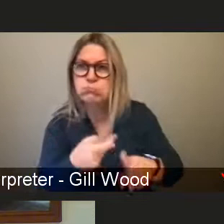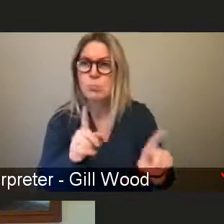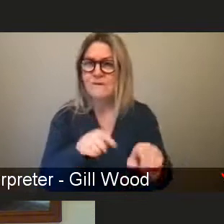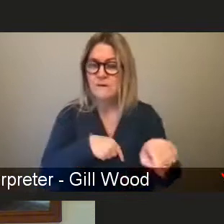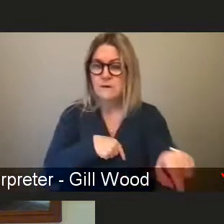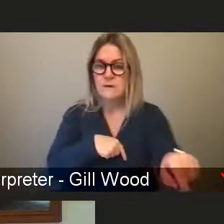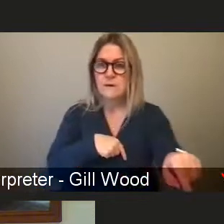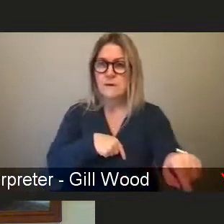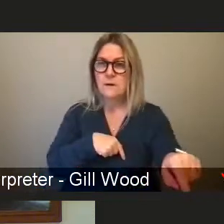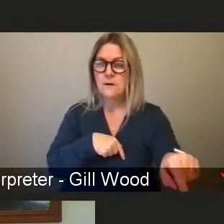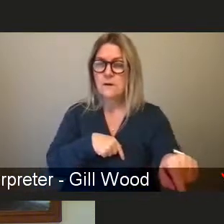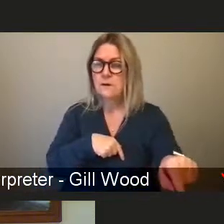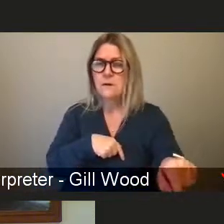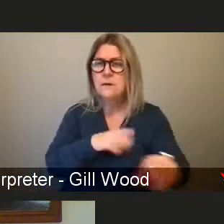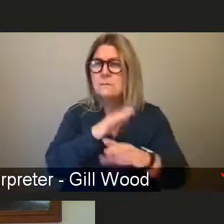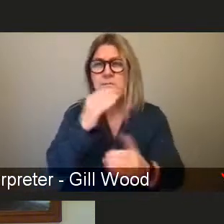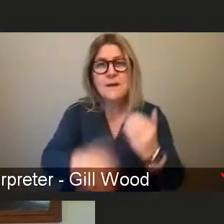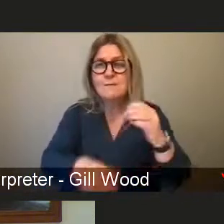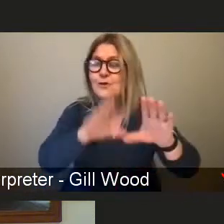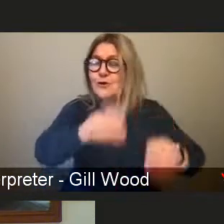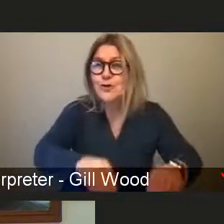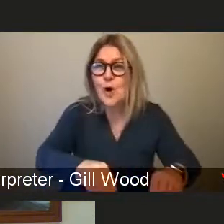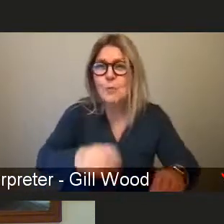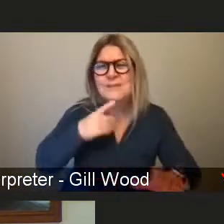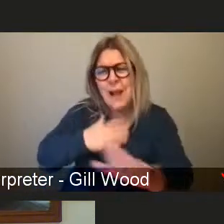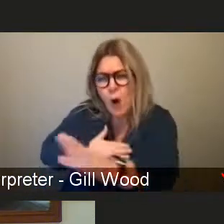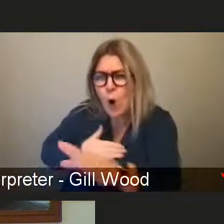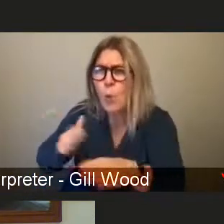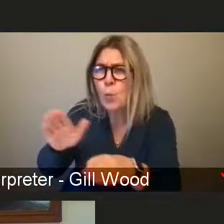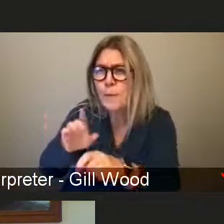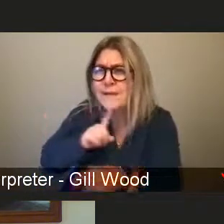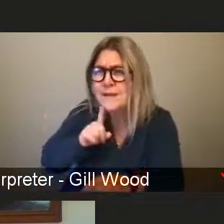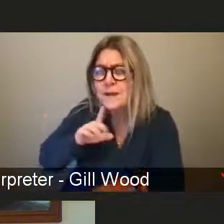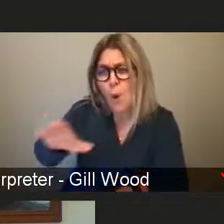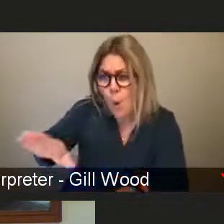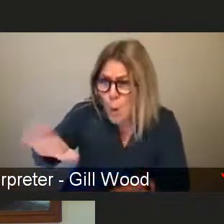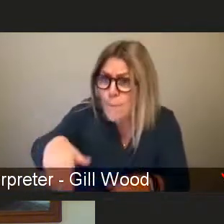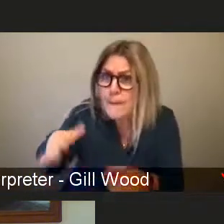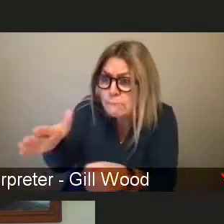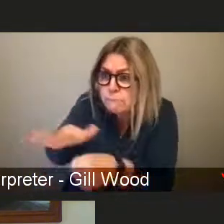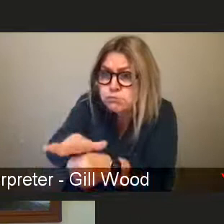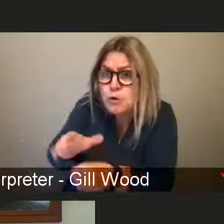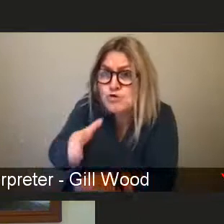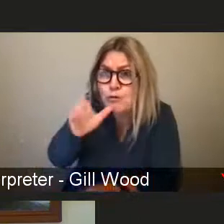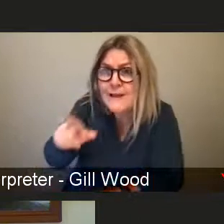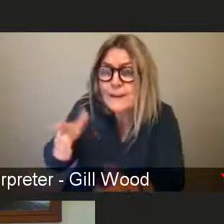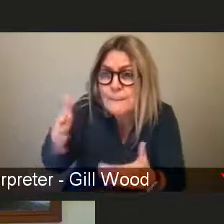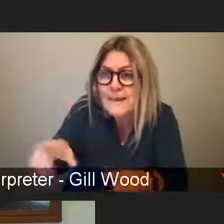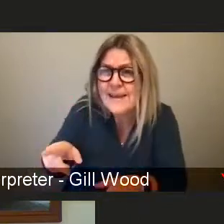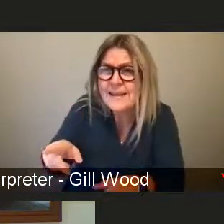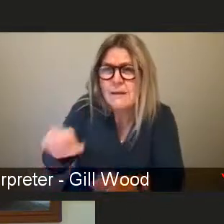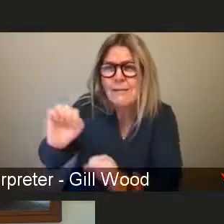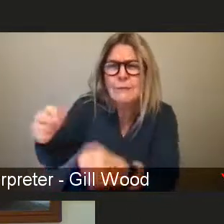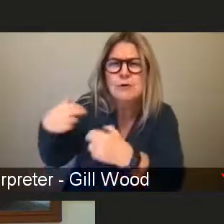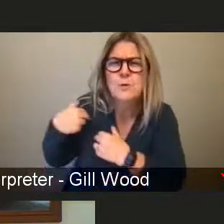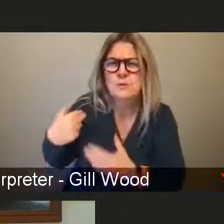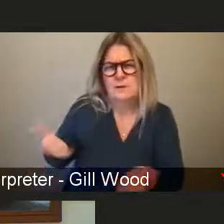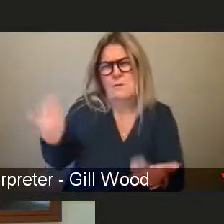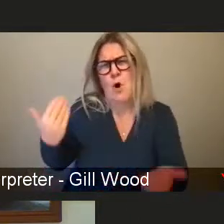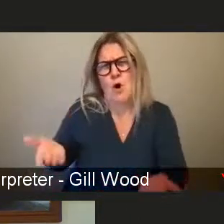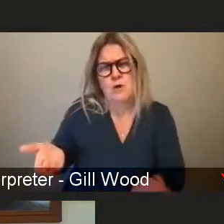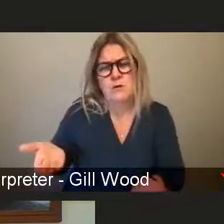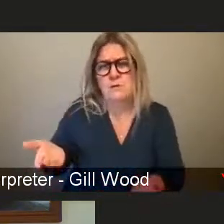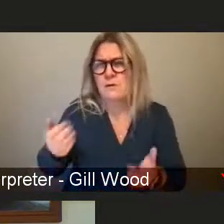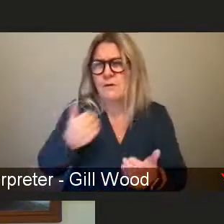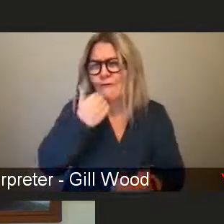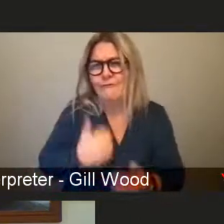keep turning around and saying to women, have you covered your drinks? It's just not sufficient. Yes. Davey, I'm going to